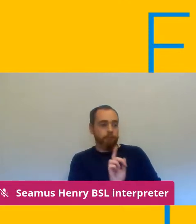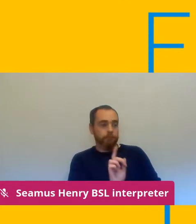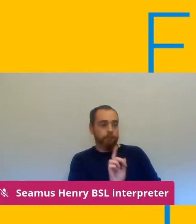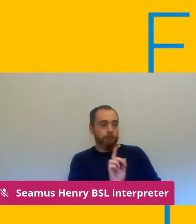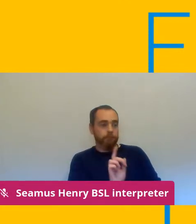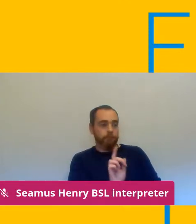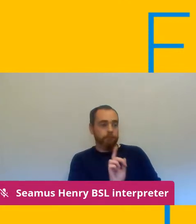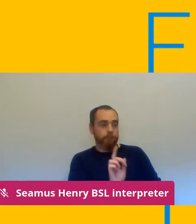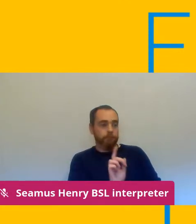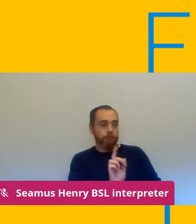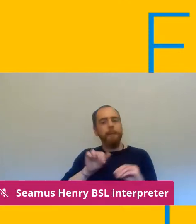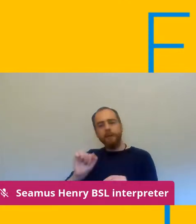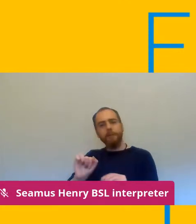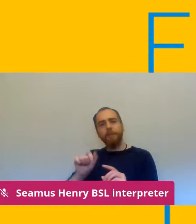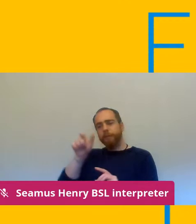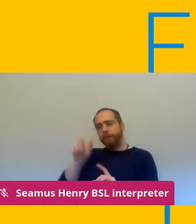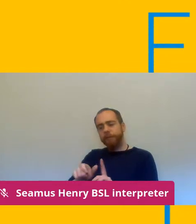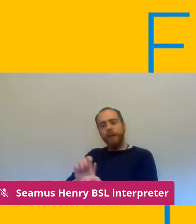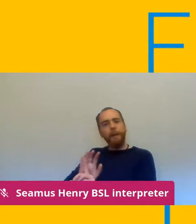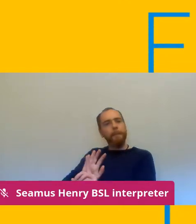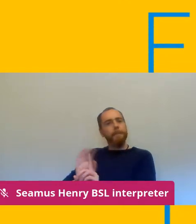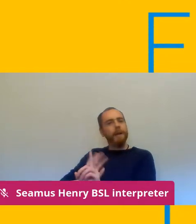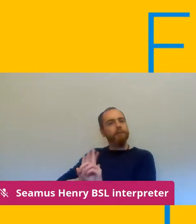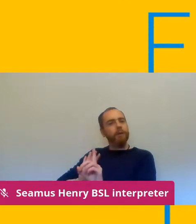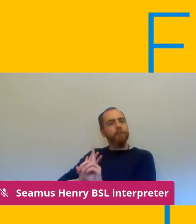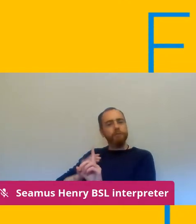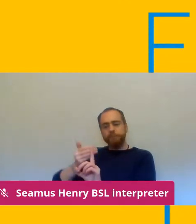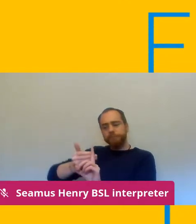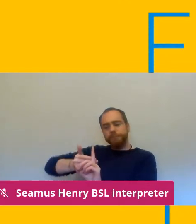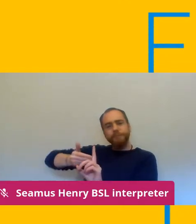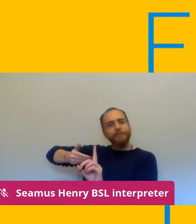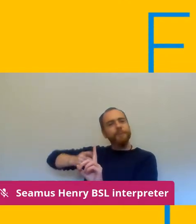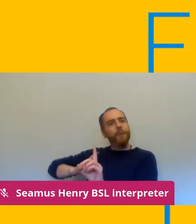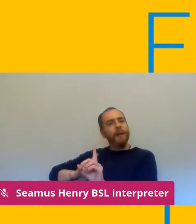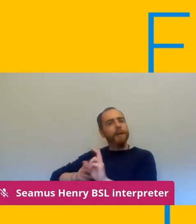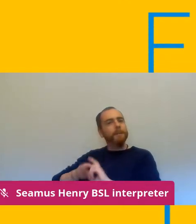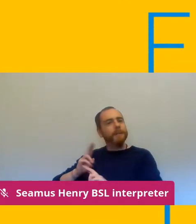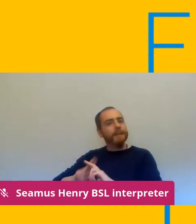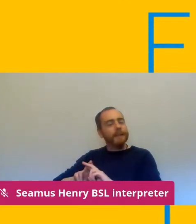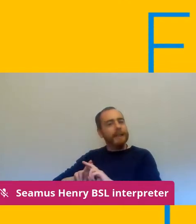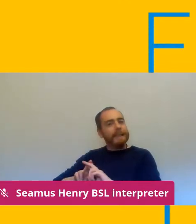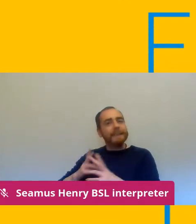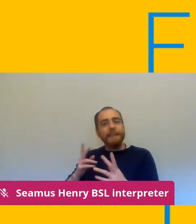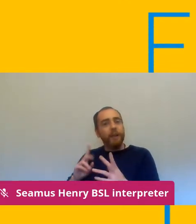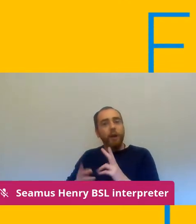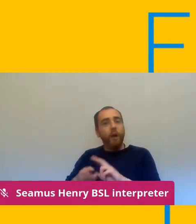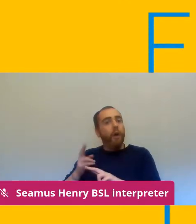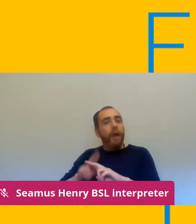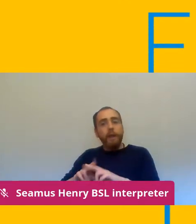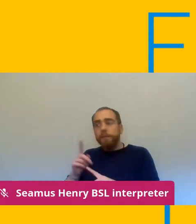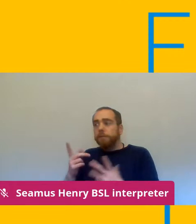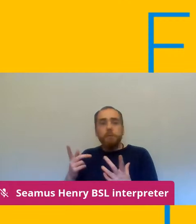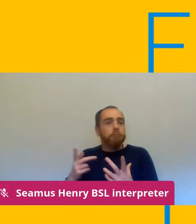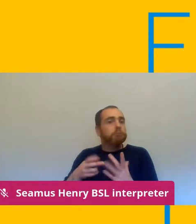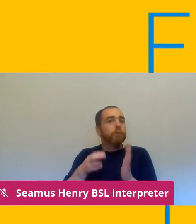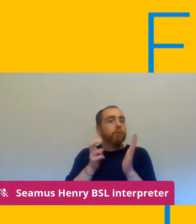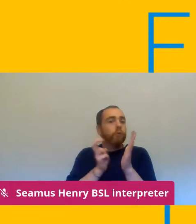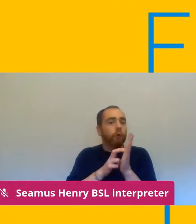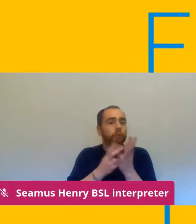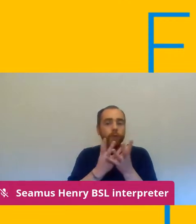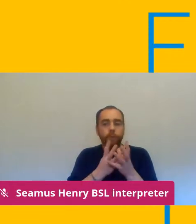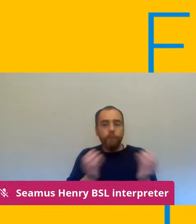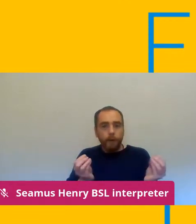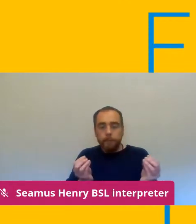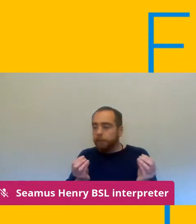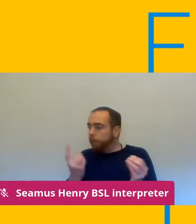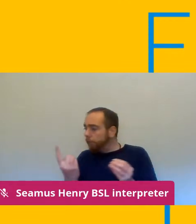personal circumstances at home what would happen to them if they contracted covid do they live on their own have they got any support networks